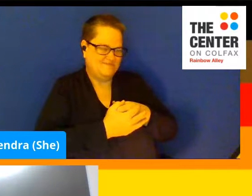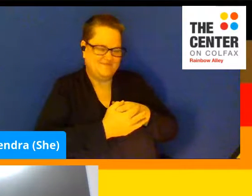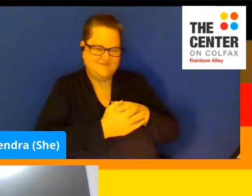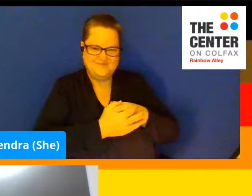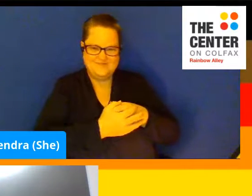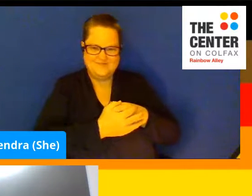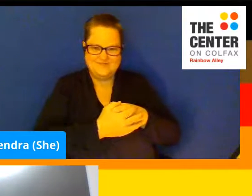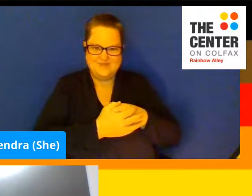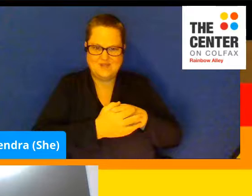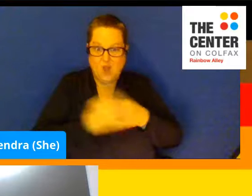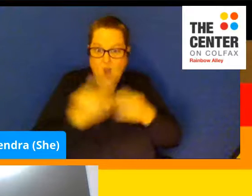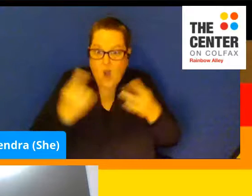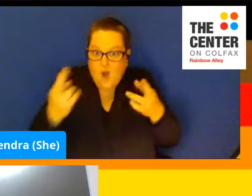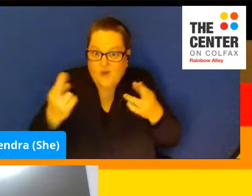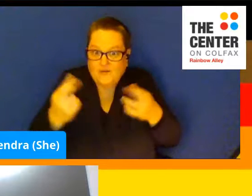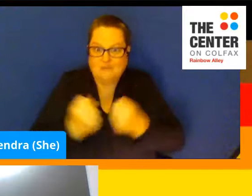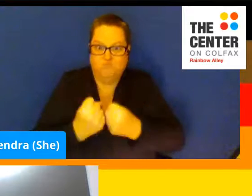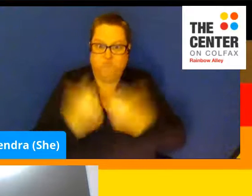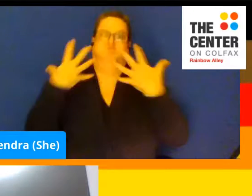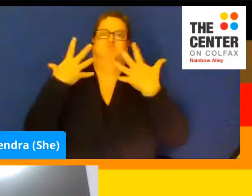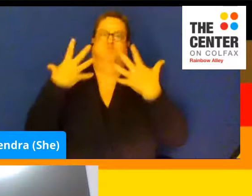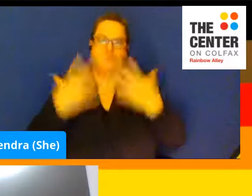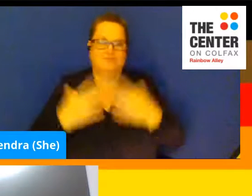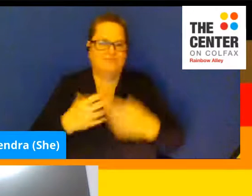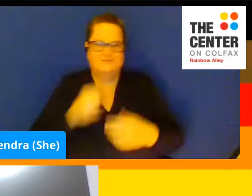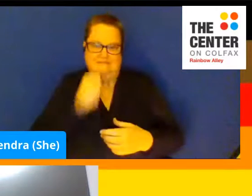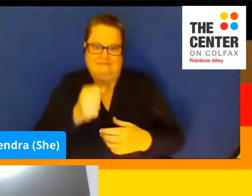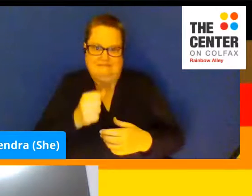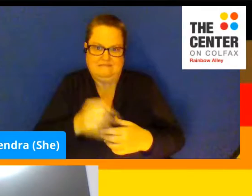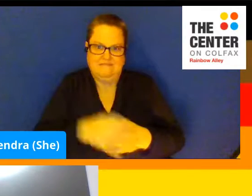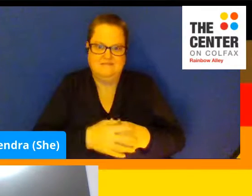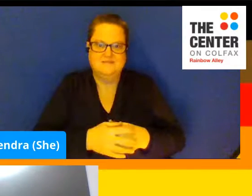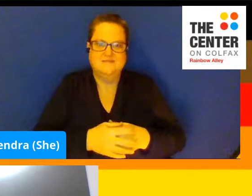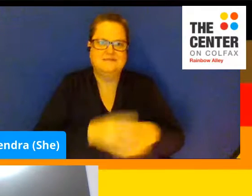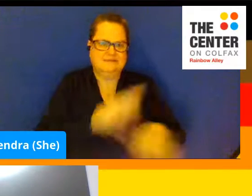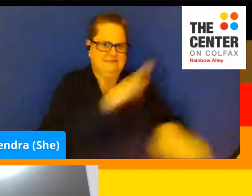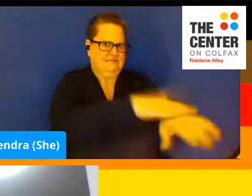Hopefully it doesn't explode on you. Yeah. Just be careful.